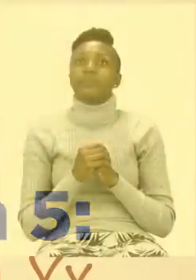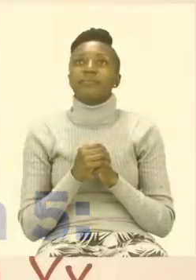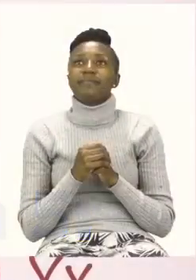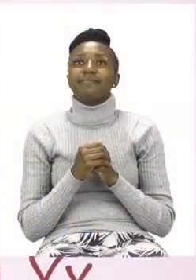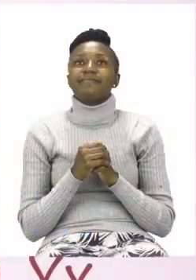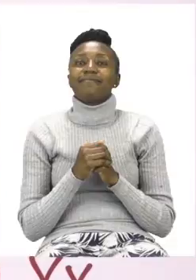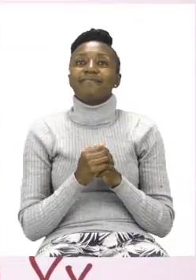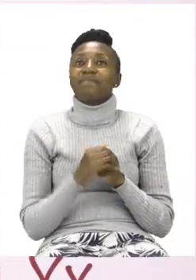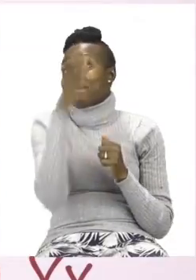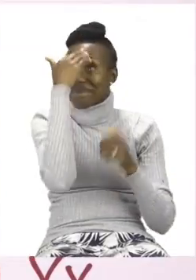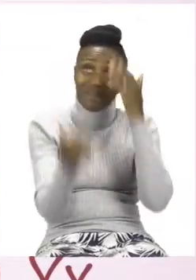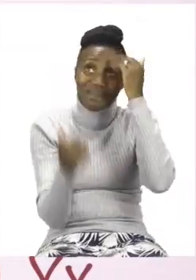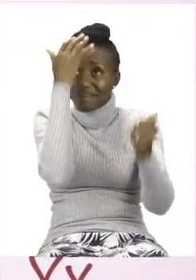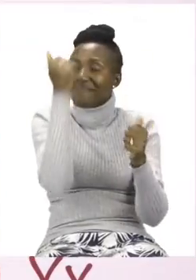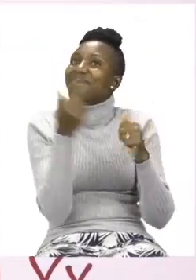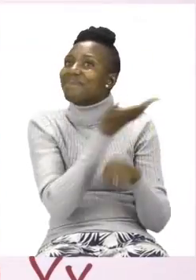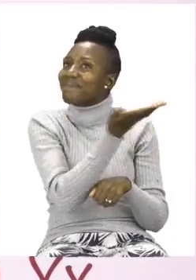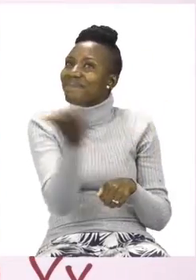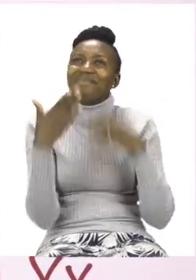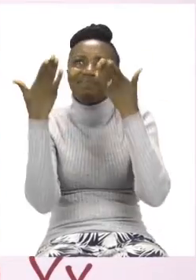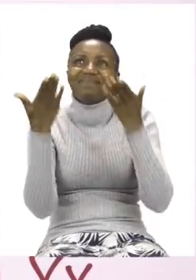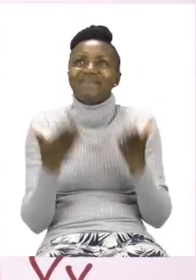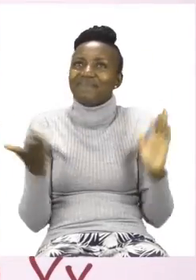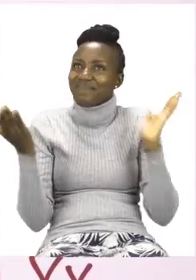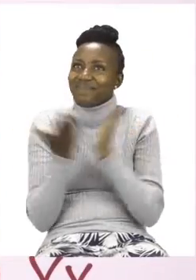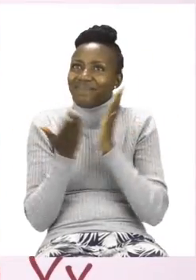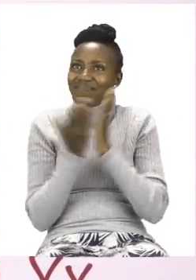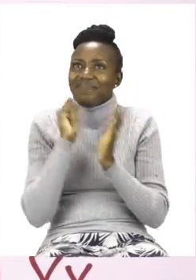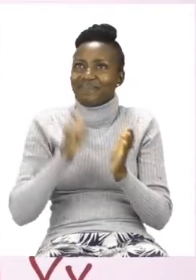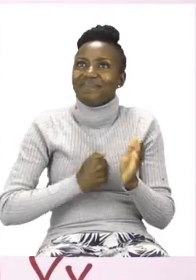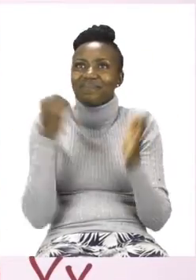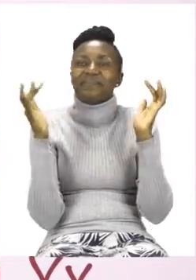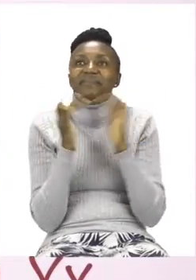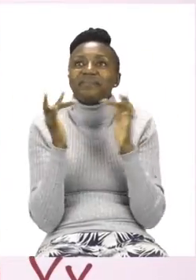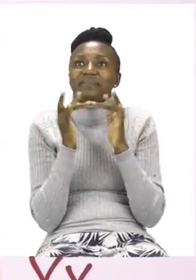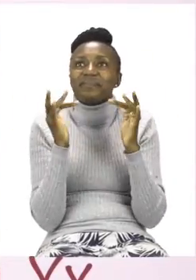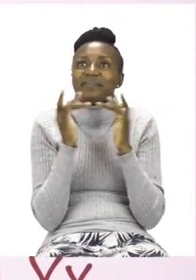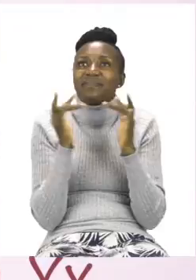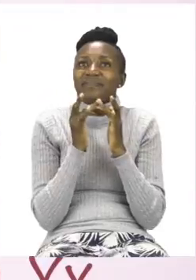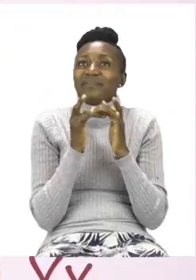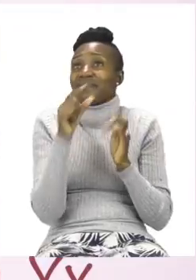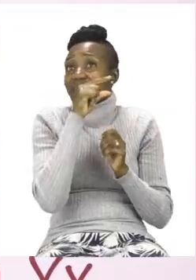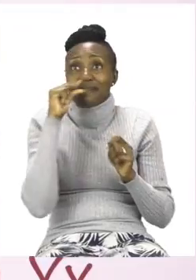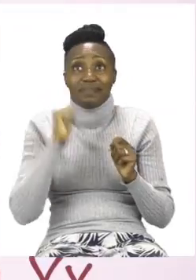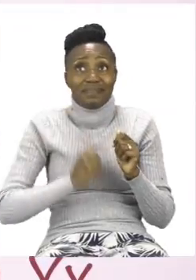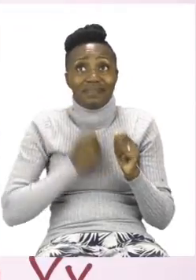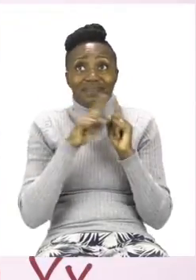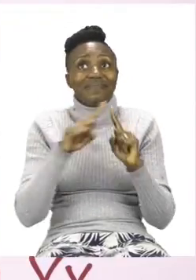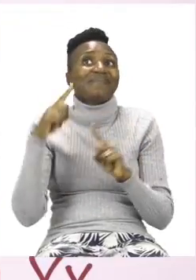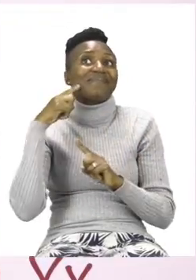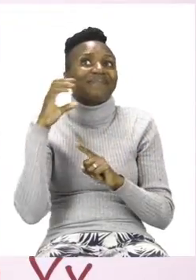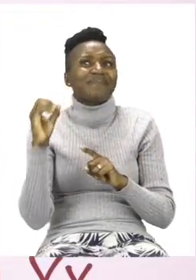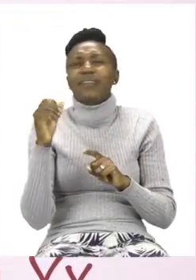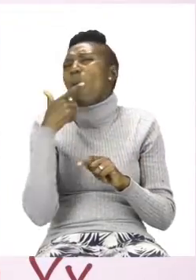Hello everyone and welcome to MyZone Online School. My name is Teacher Mutsa and